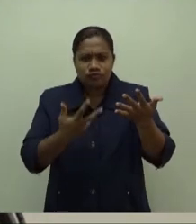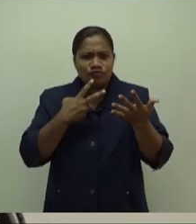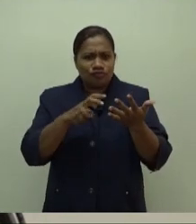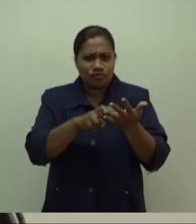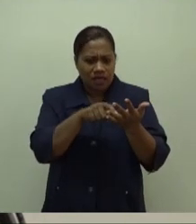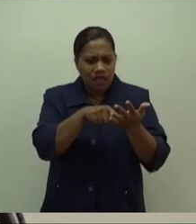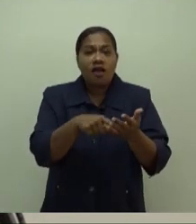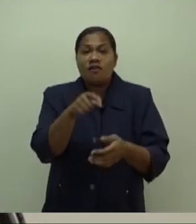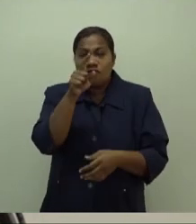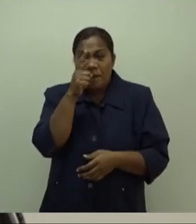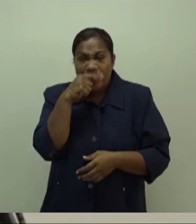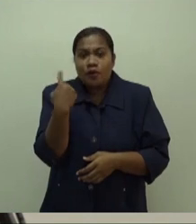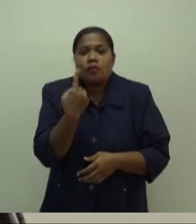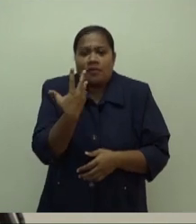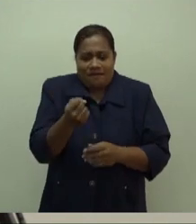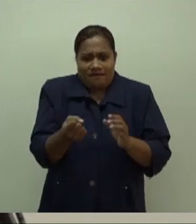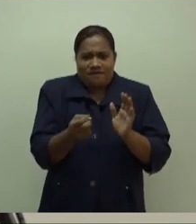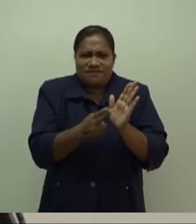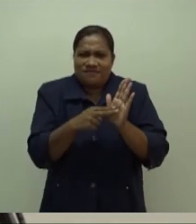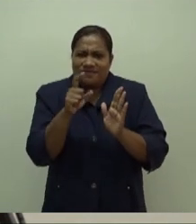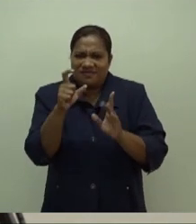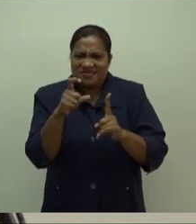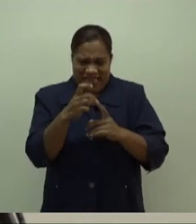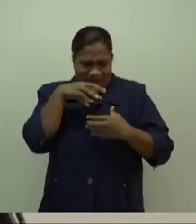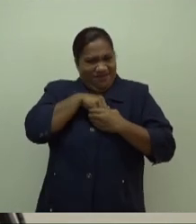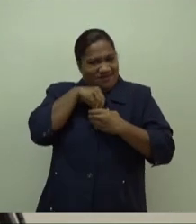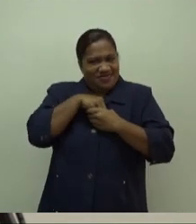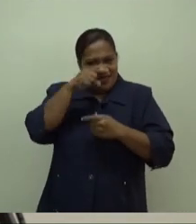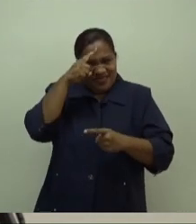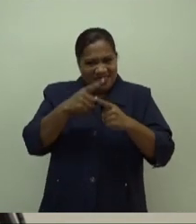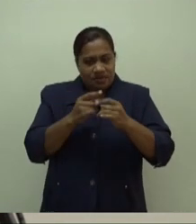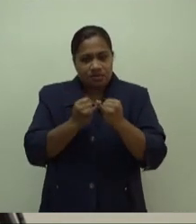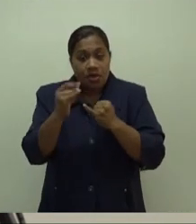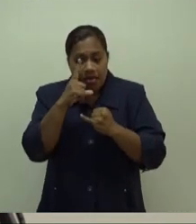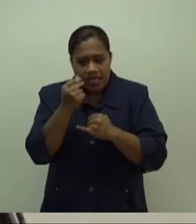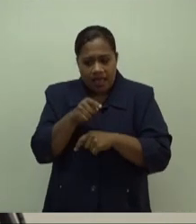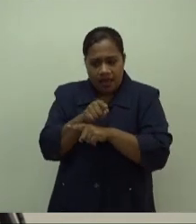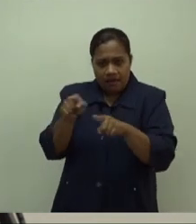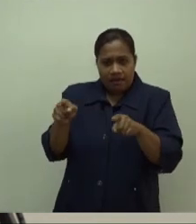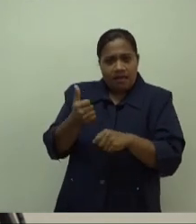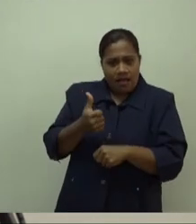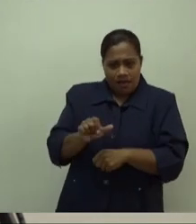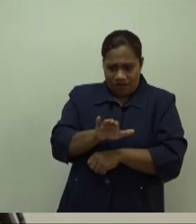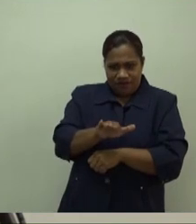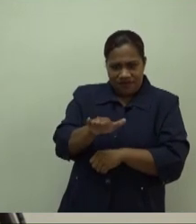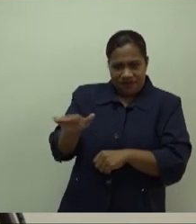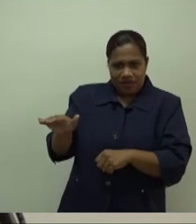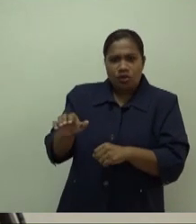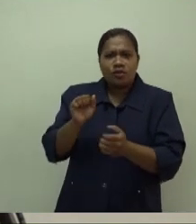which will allow us to reach them with advice and medication. Apart from face-to-face services,